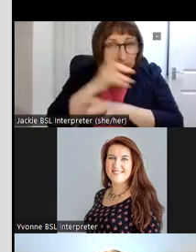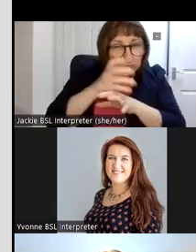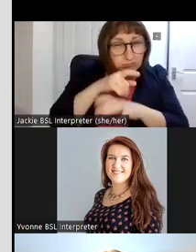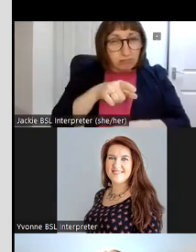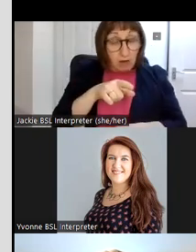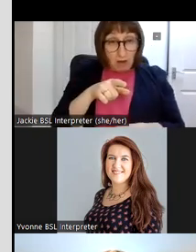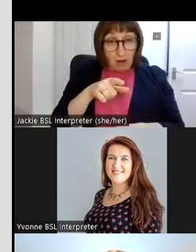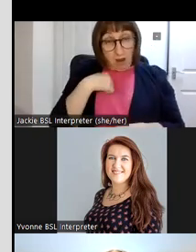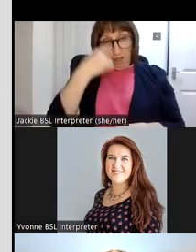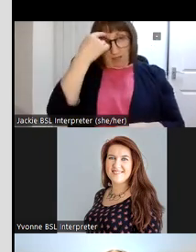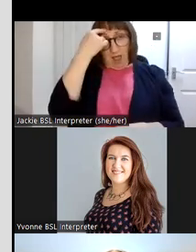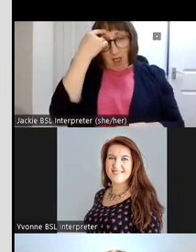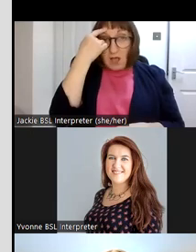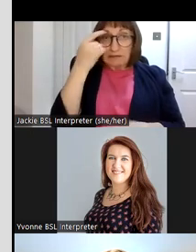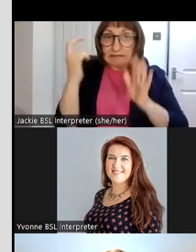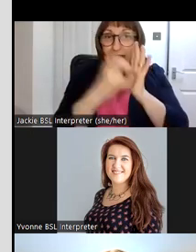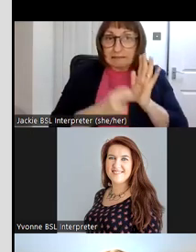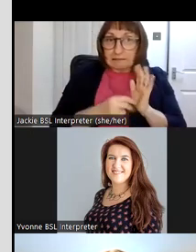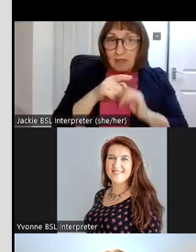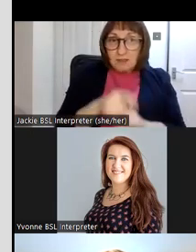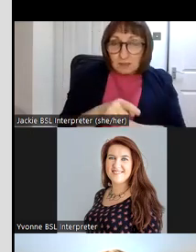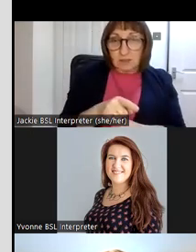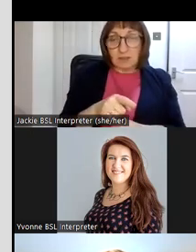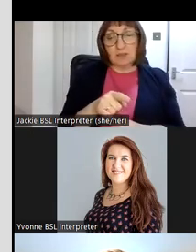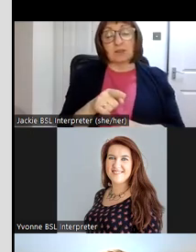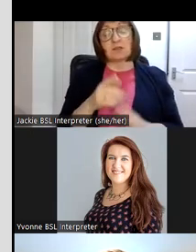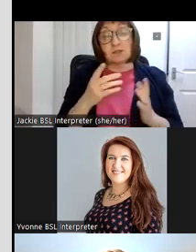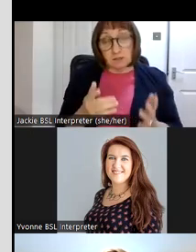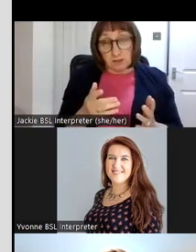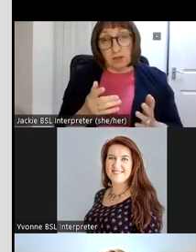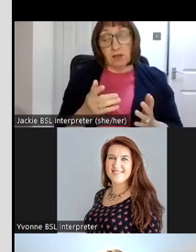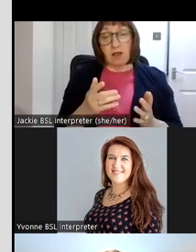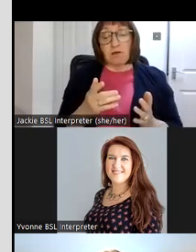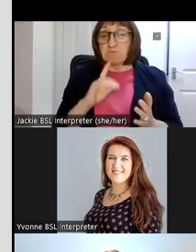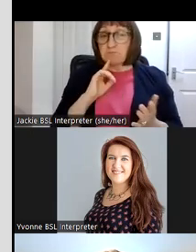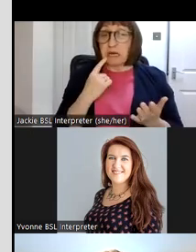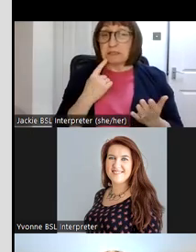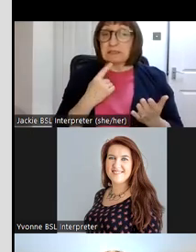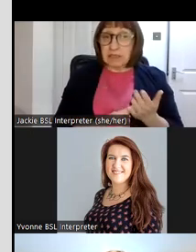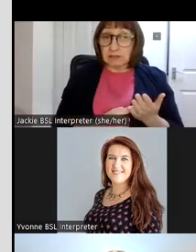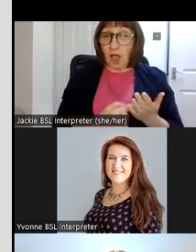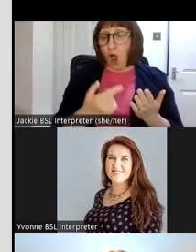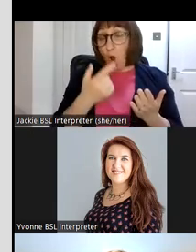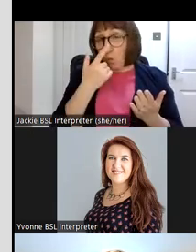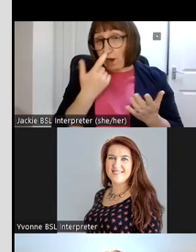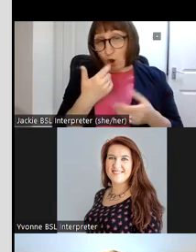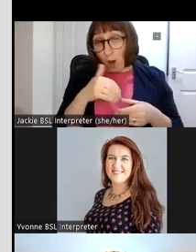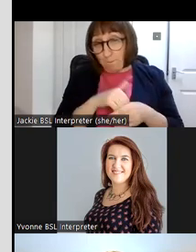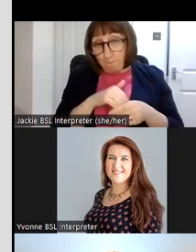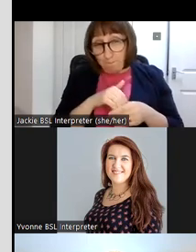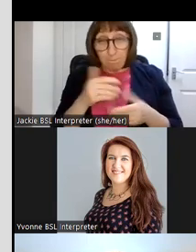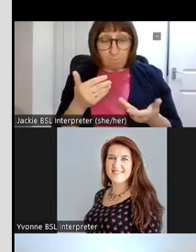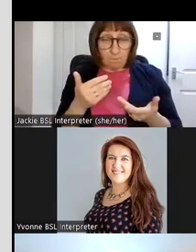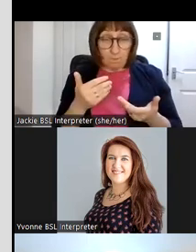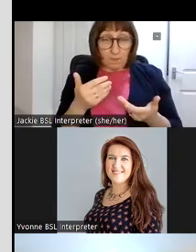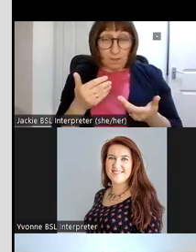this uh census and um we decided that we could build it in uh because you